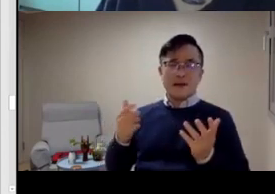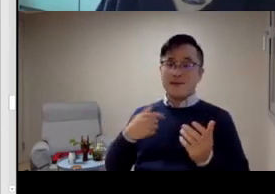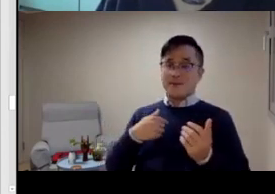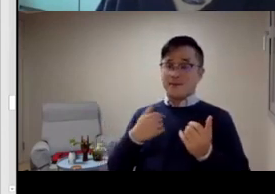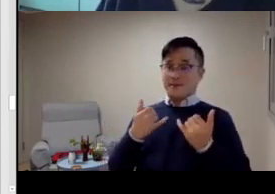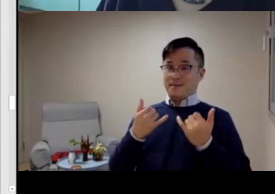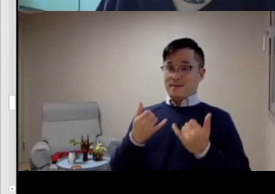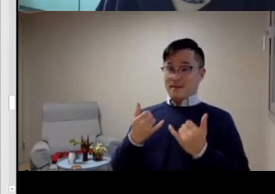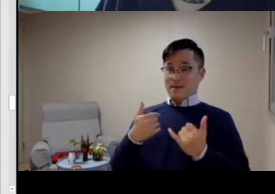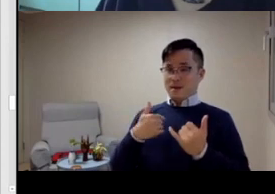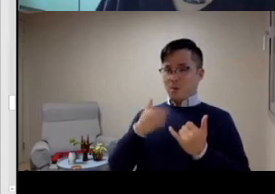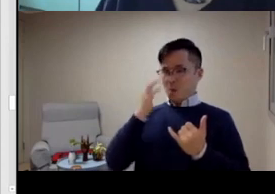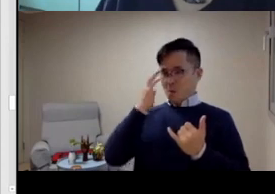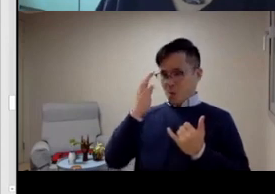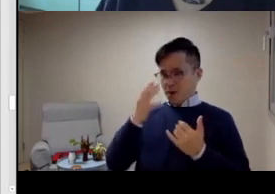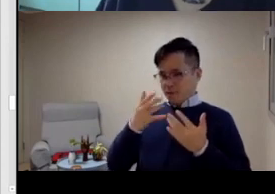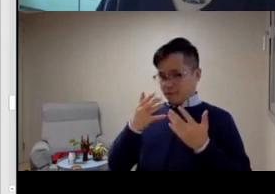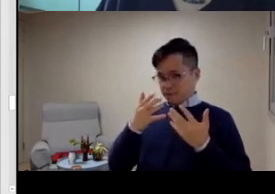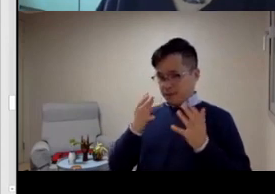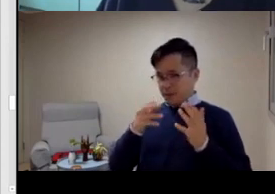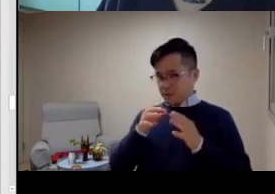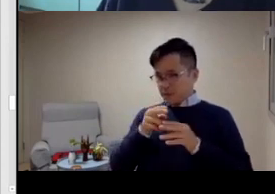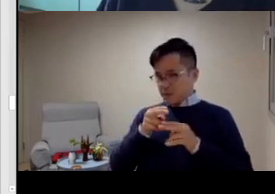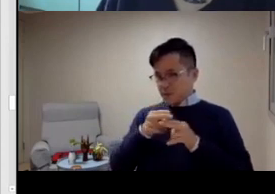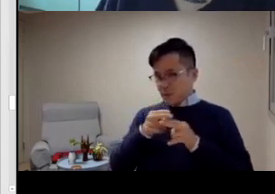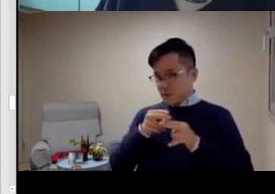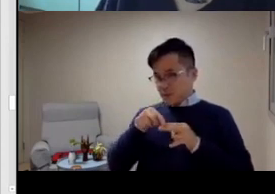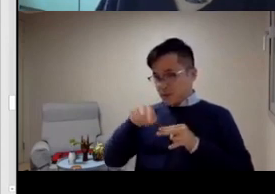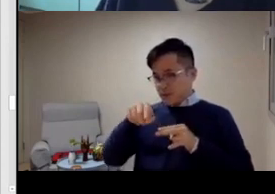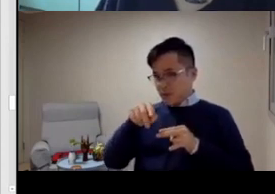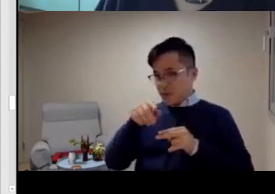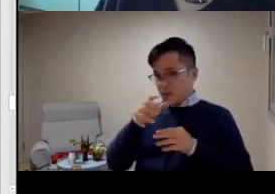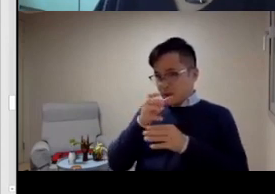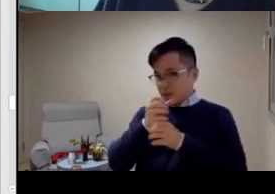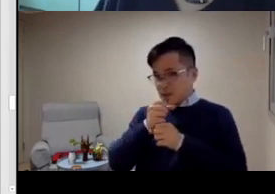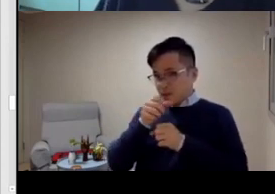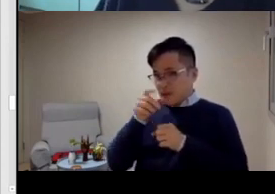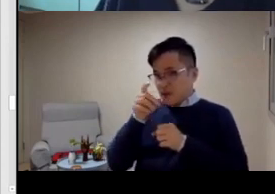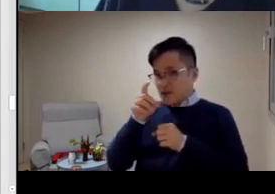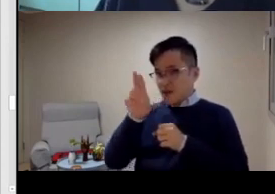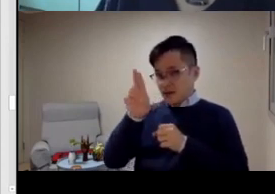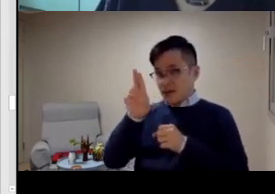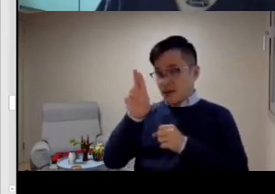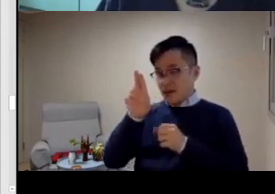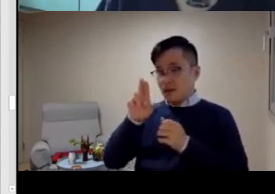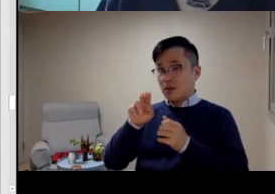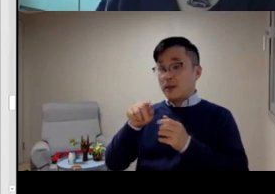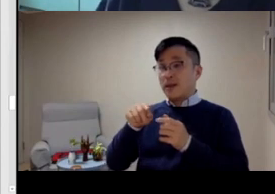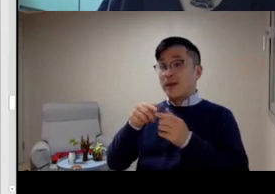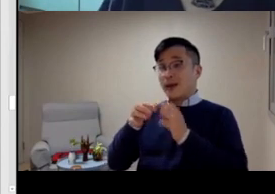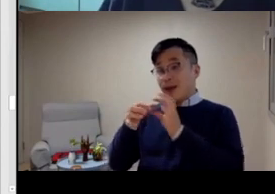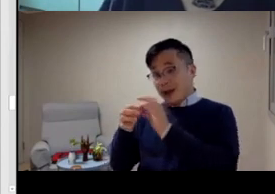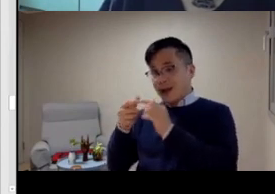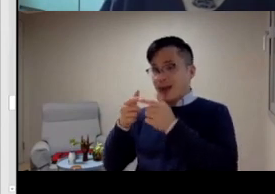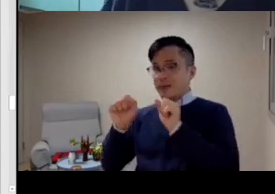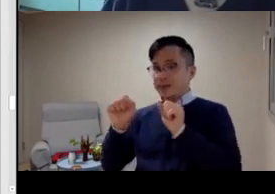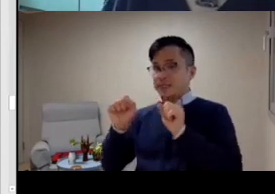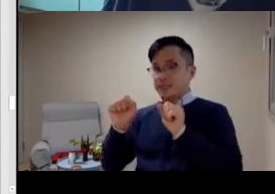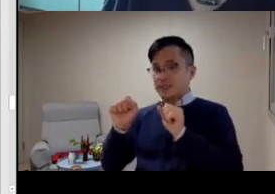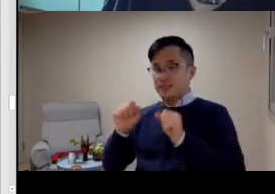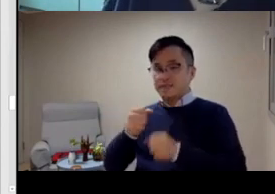lot of positive hopes for the future in relation to the WFD coming here. Also,